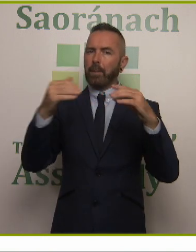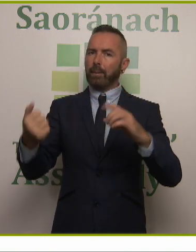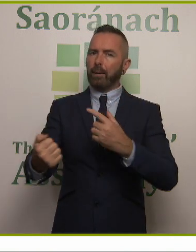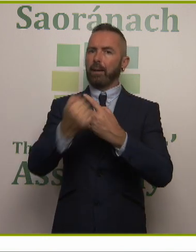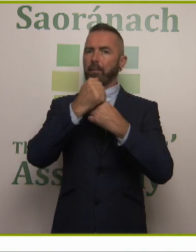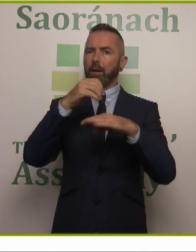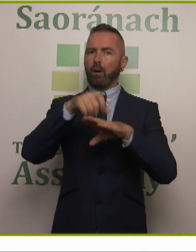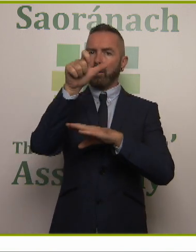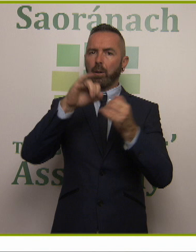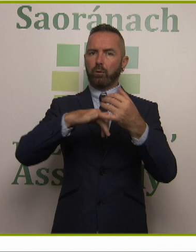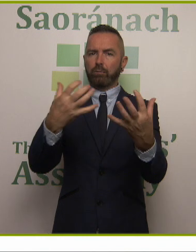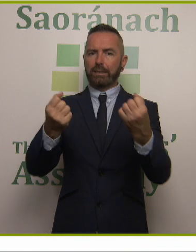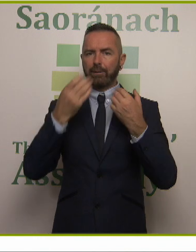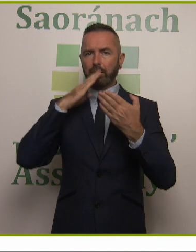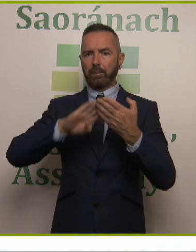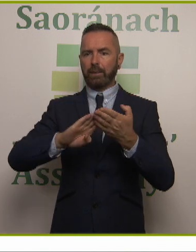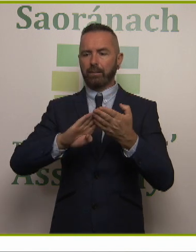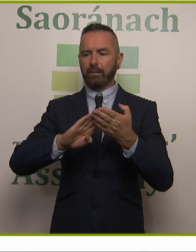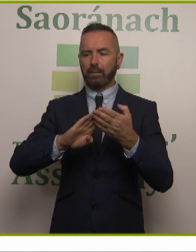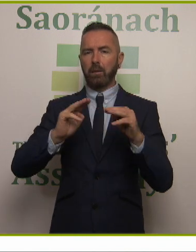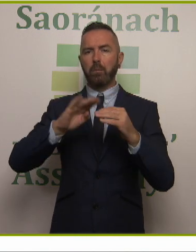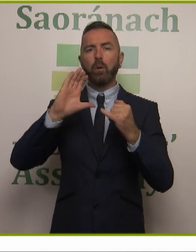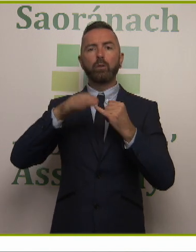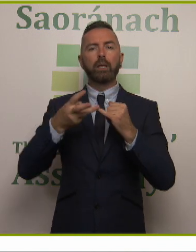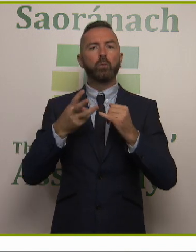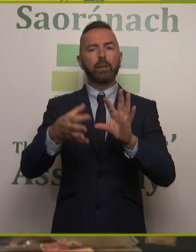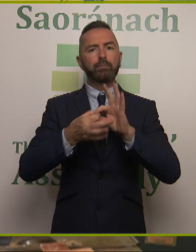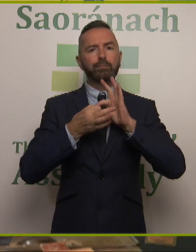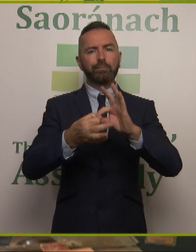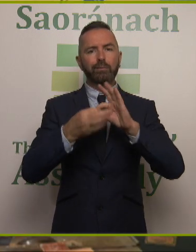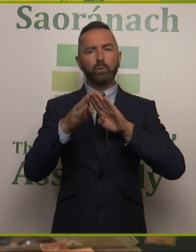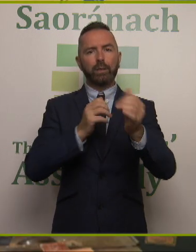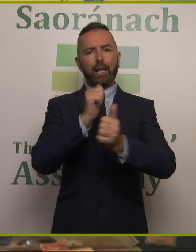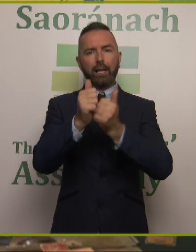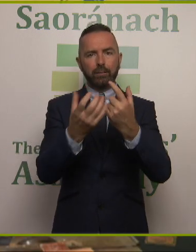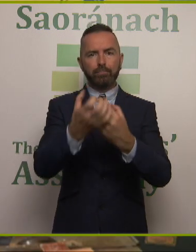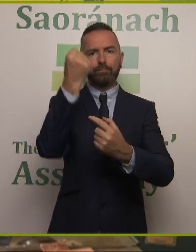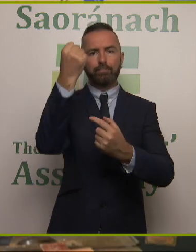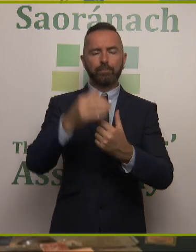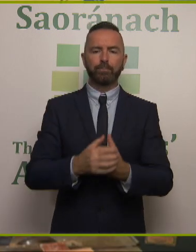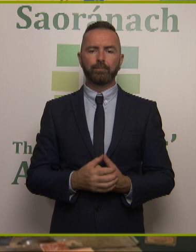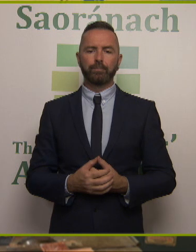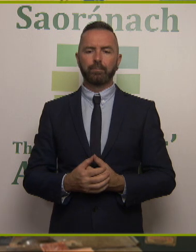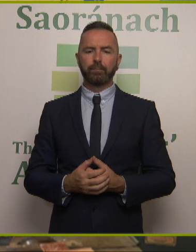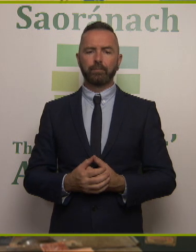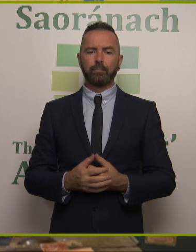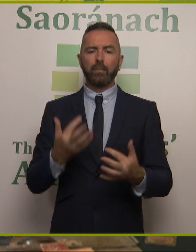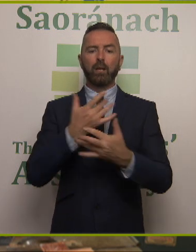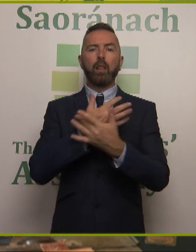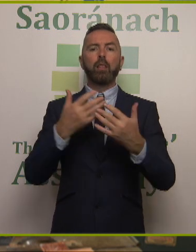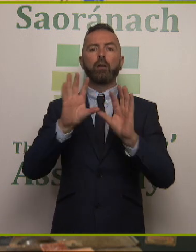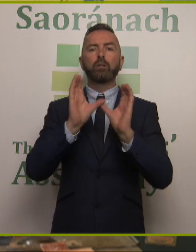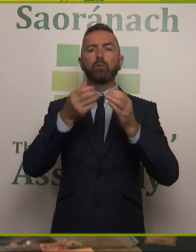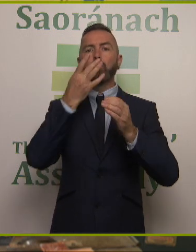receiving the message and they are much more likely to engage in taking action. Many group water schemes are